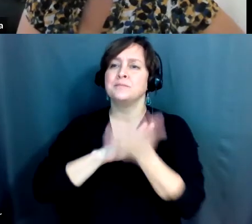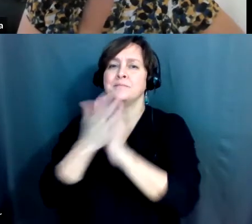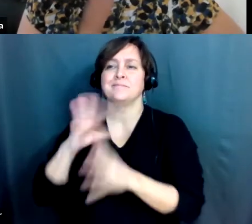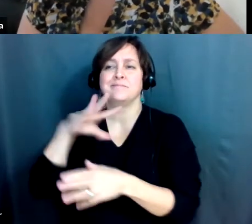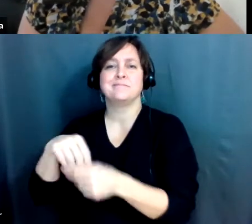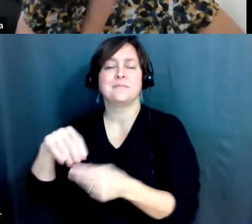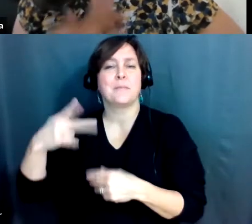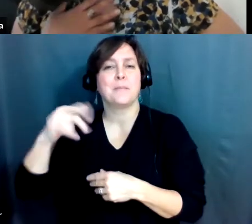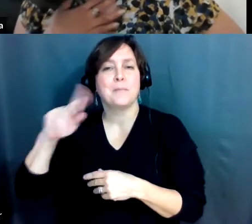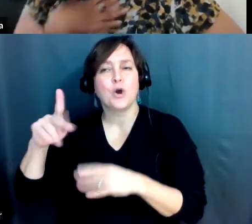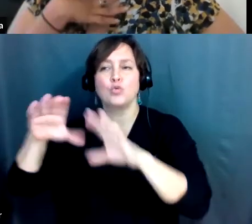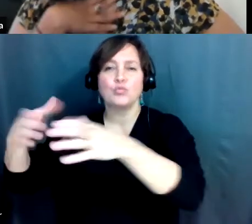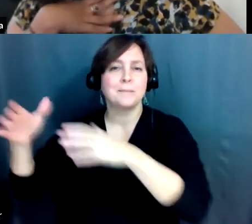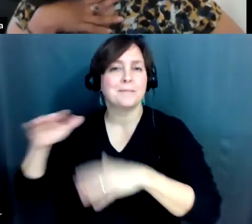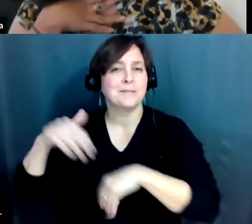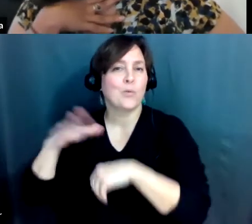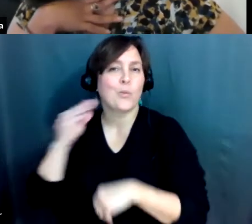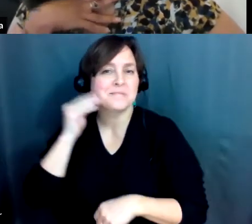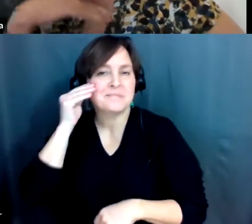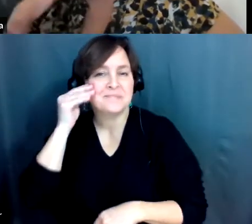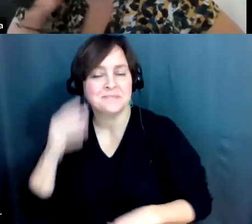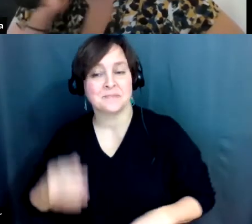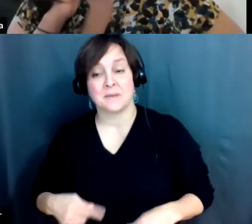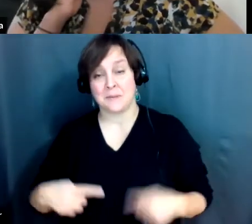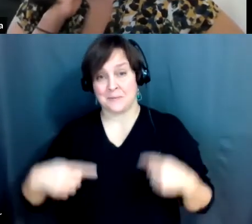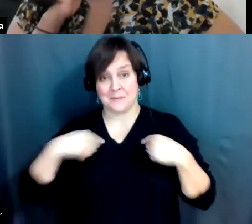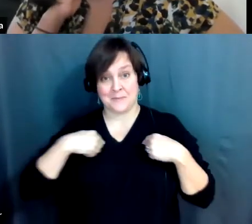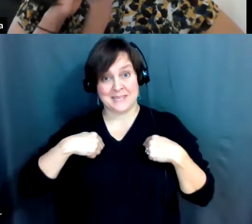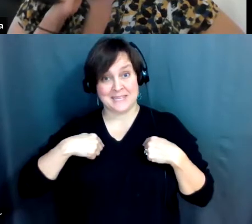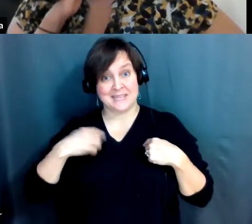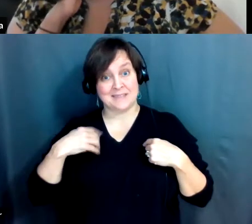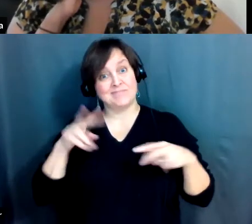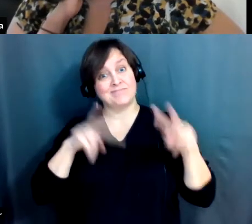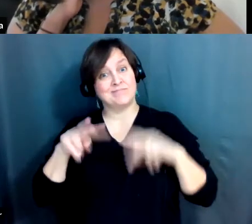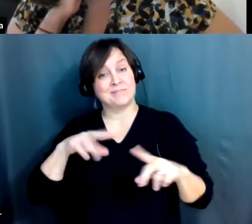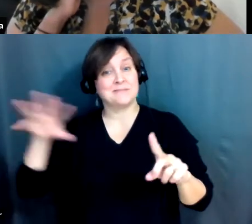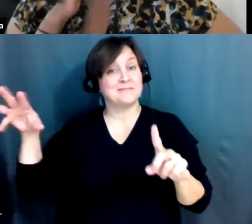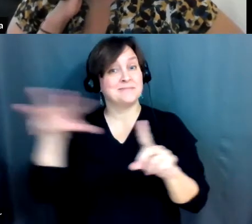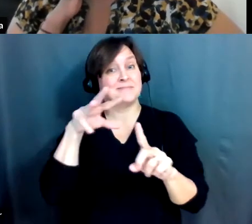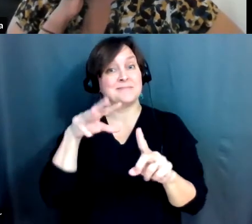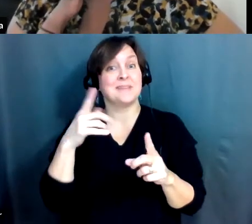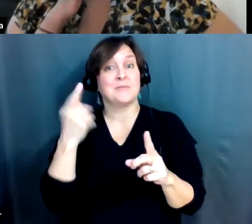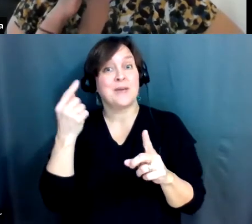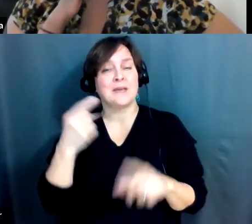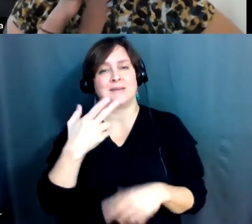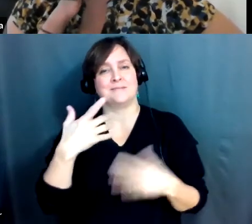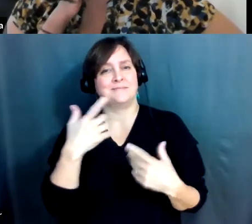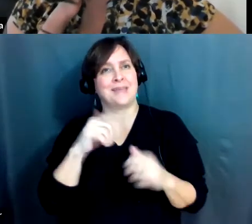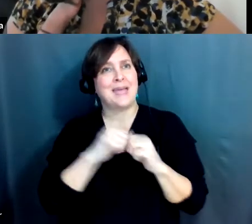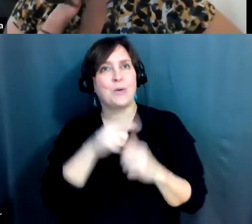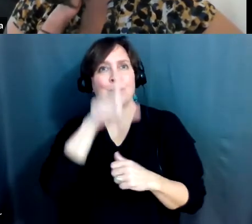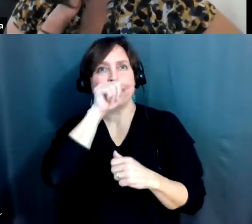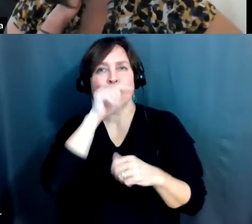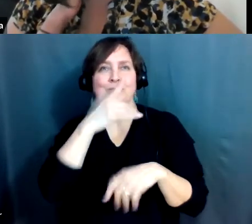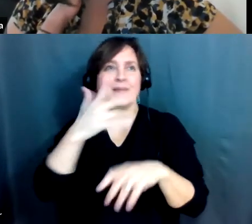For me personally, these webinars have placed a spotlight on the healing power of birds and nature. They've helped me